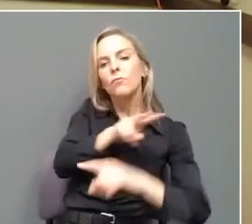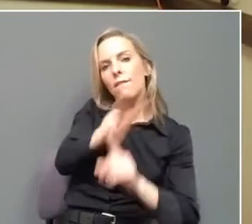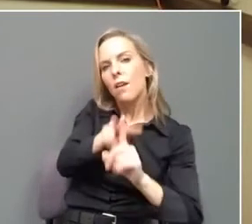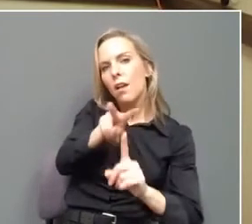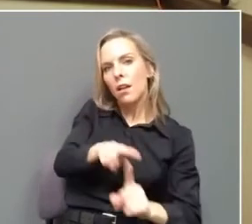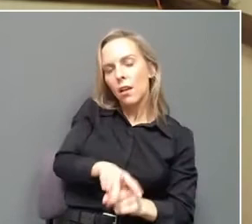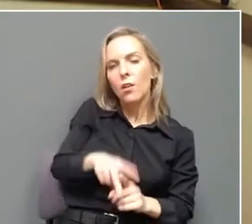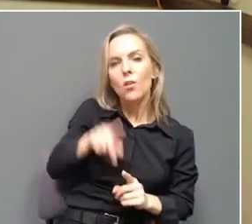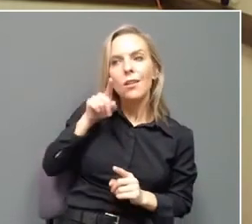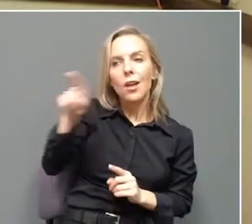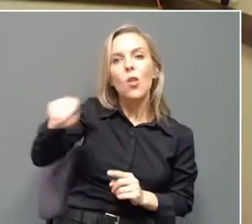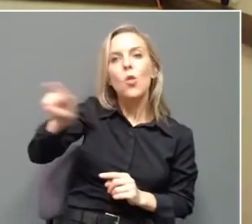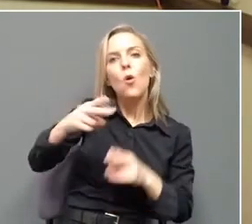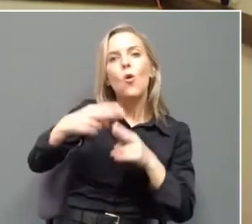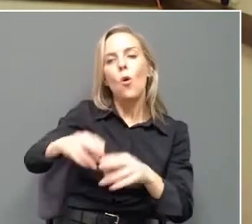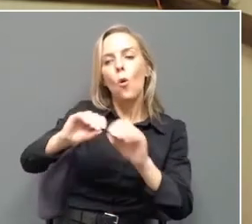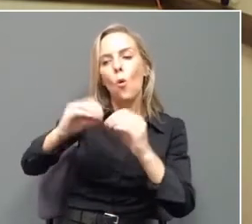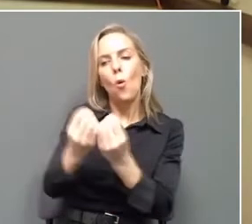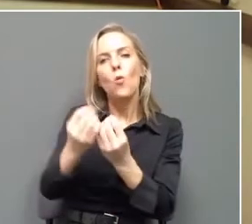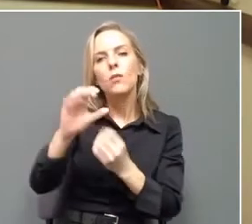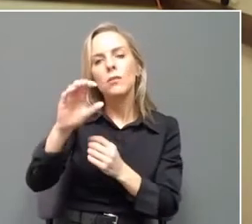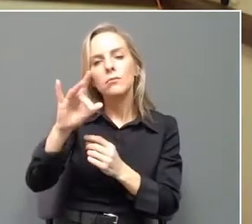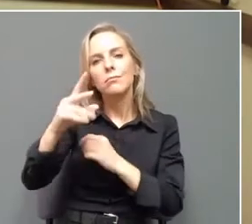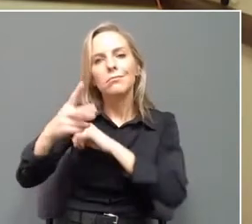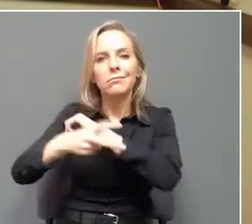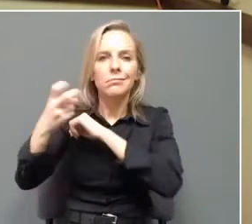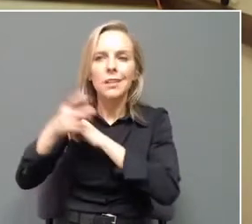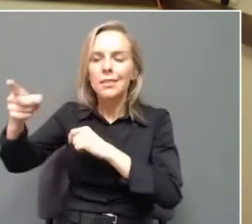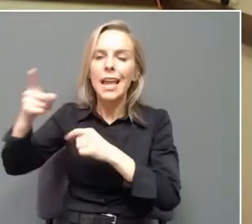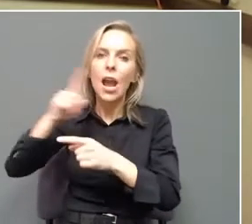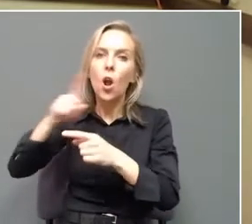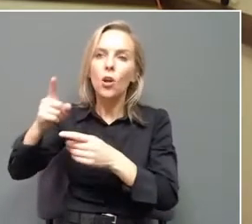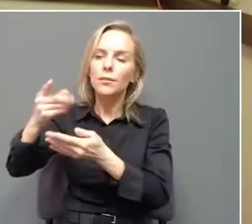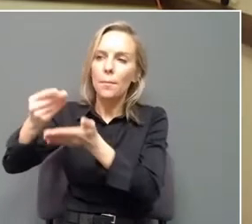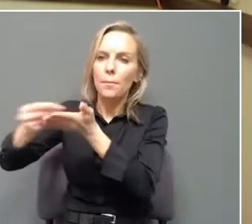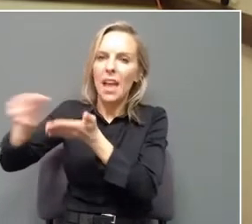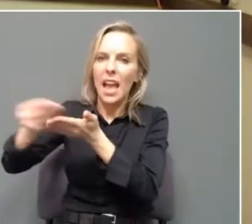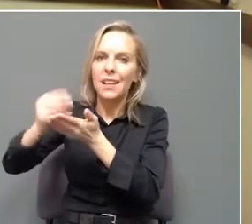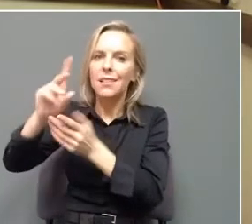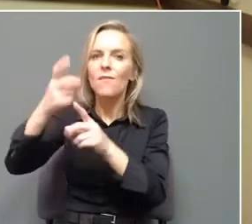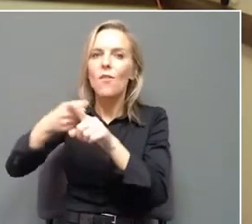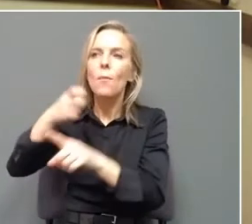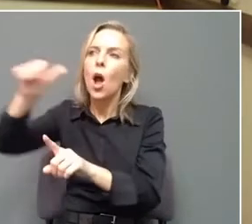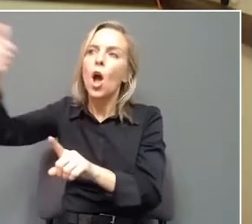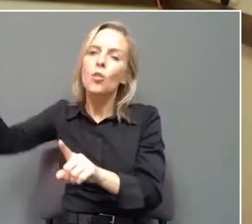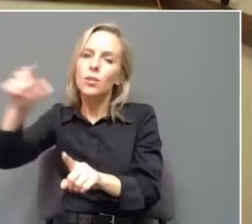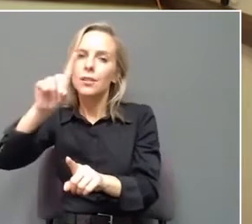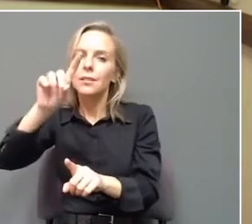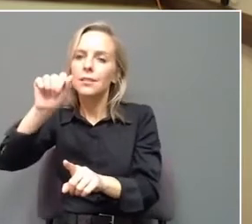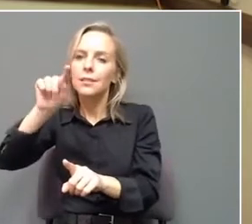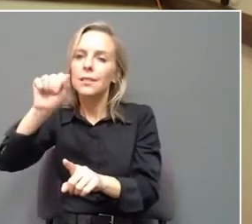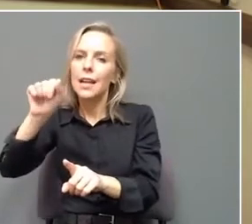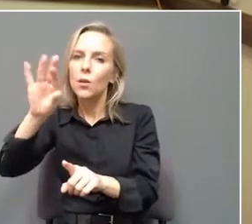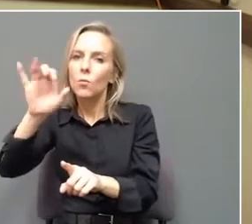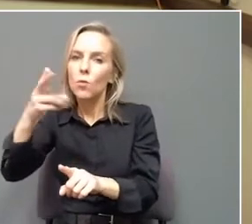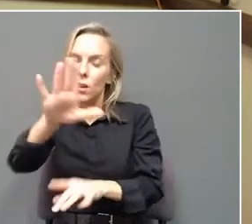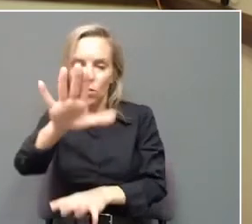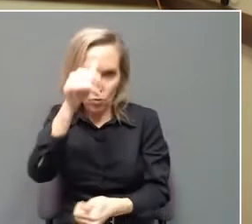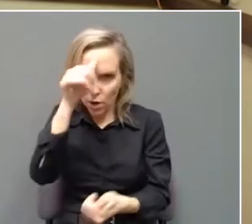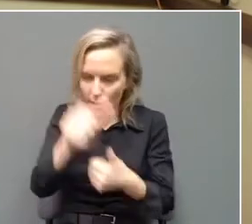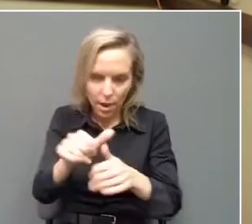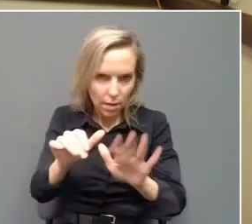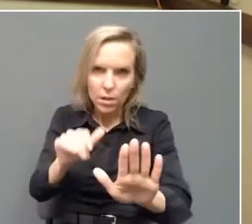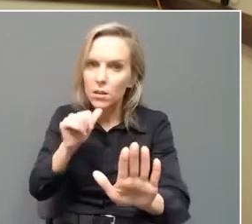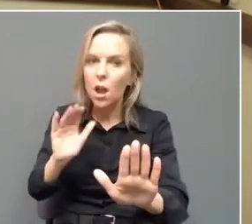information on the Internet from previous data breaches. Just as a reminder, this is not a breach from our UI